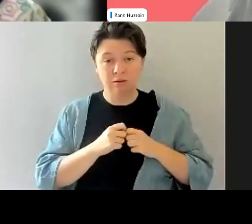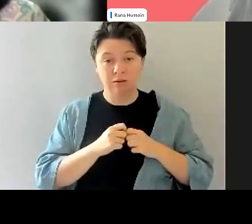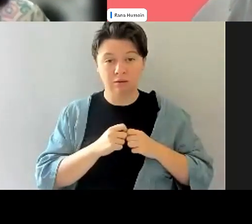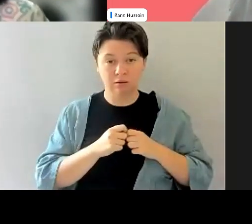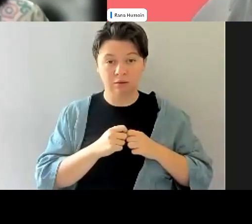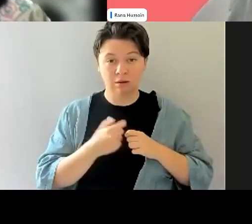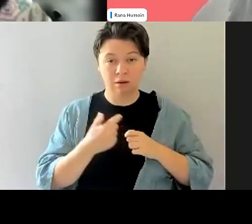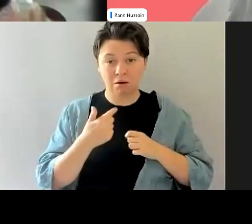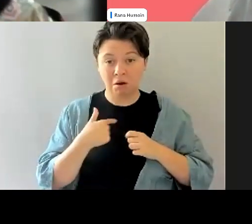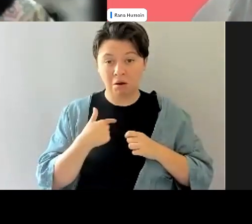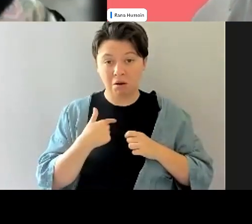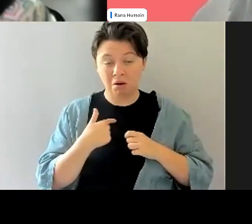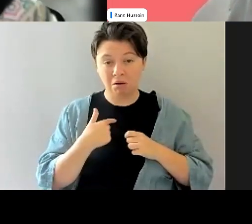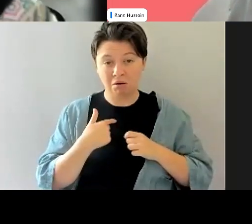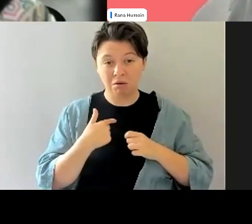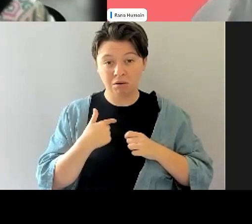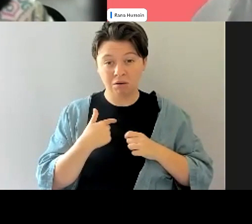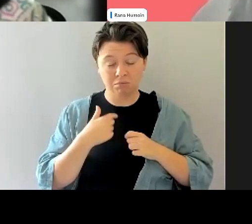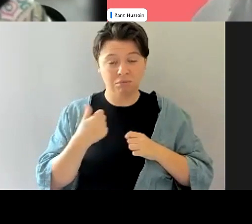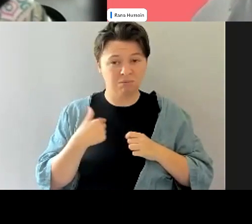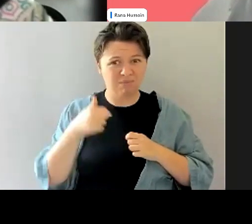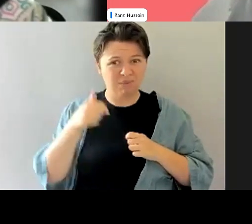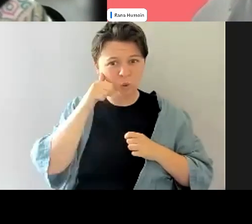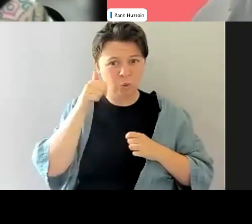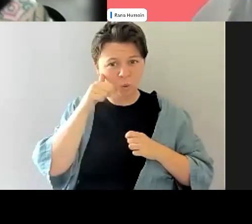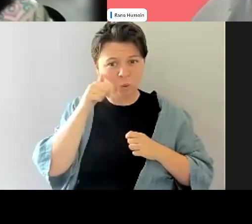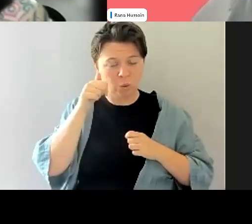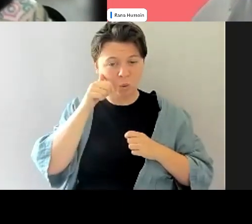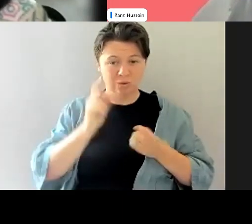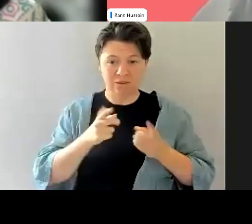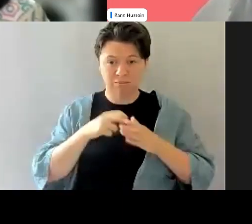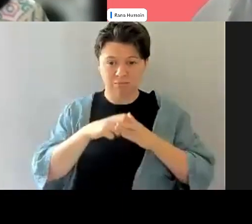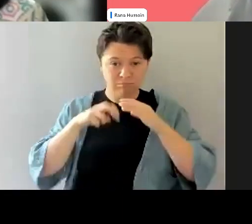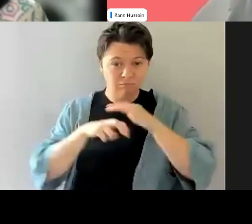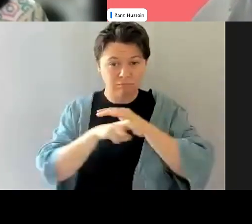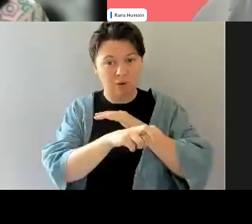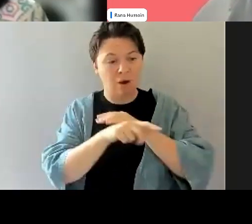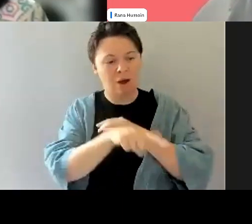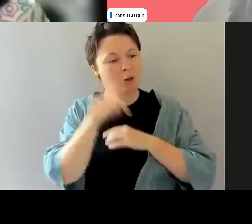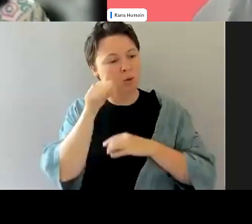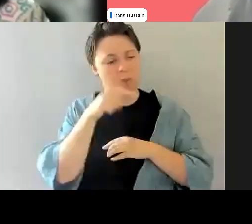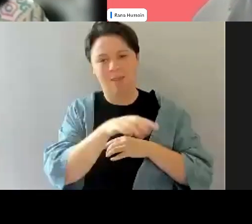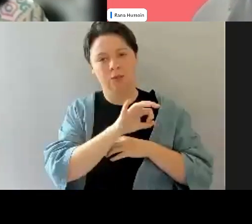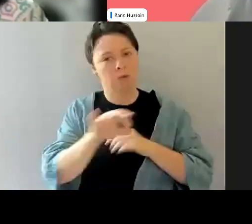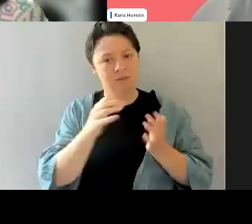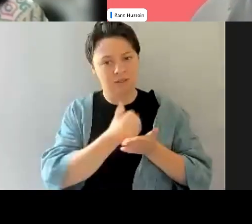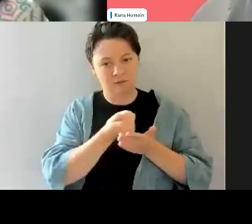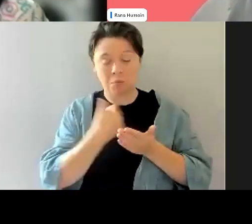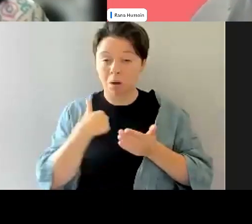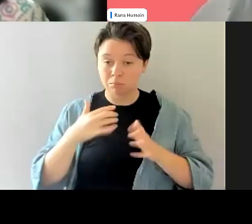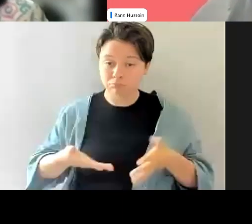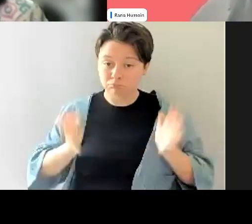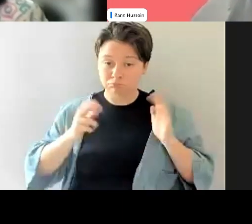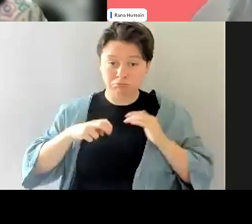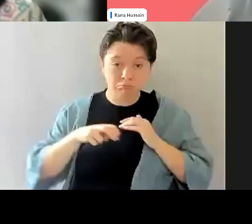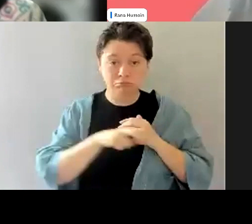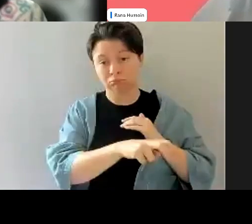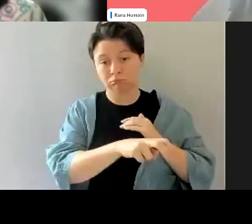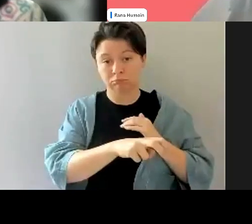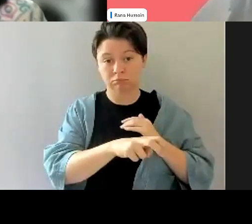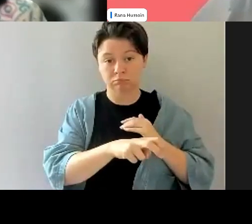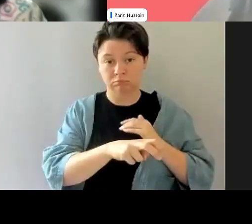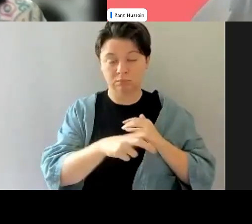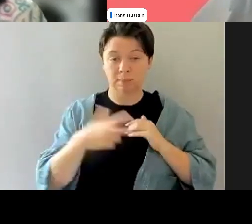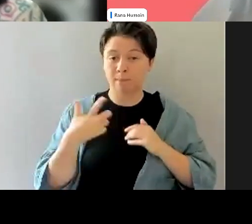unwittingly or may knowingly actually have gone into spaces that I knew are not going to be safe for me. And I have, but I've done it for the next